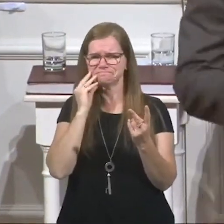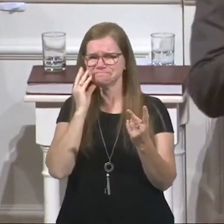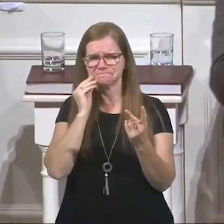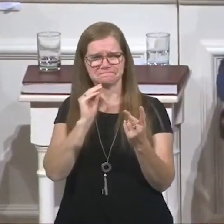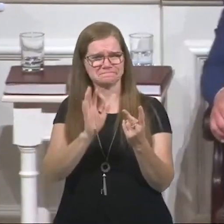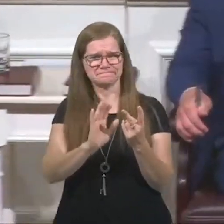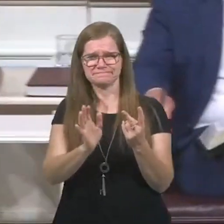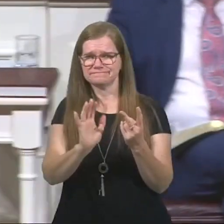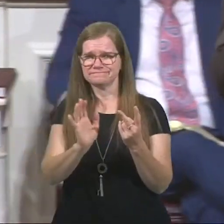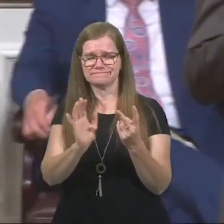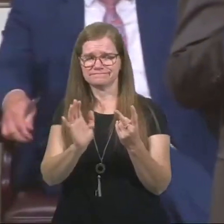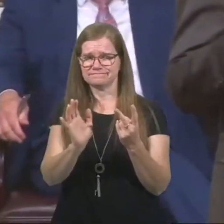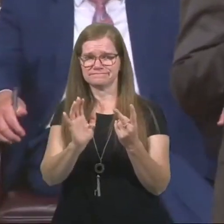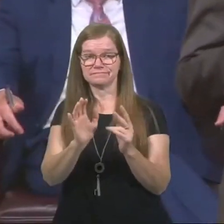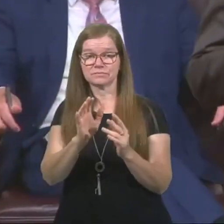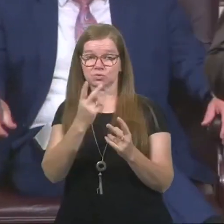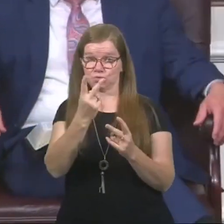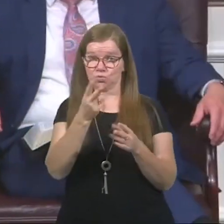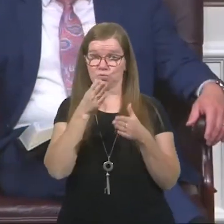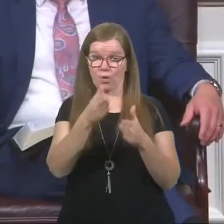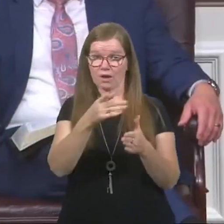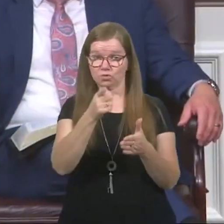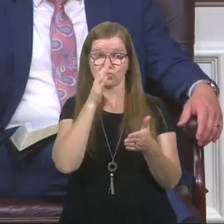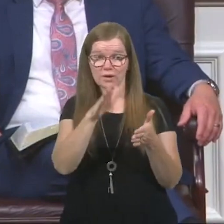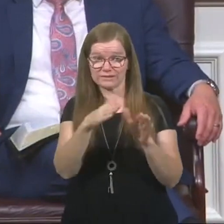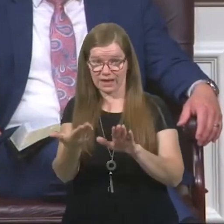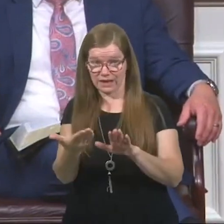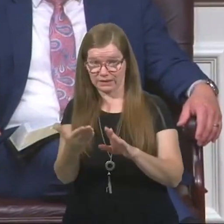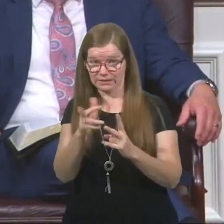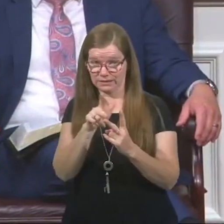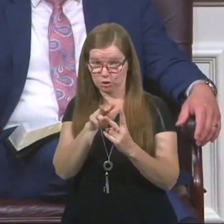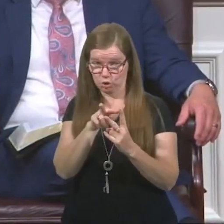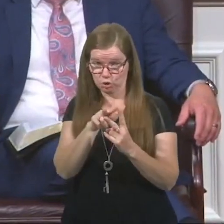There's two ways you're going to exit this world. With your sin.